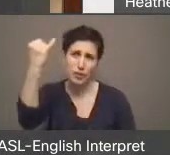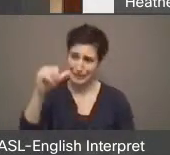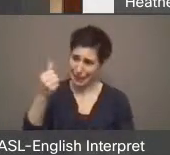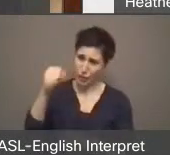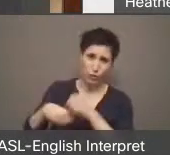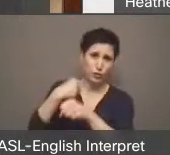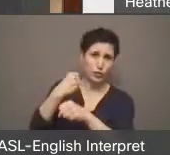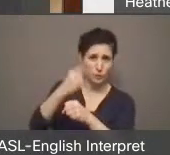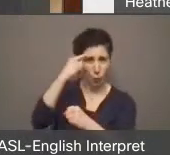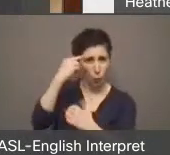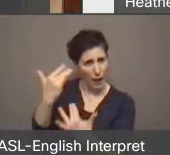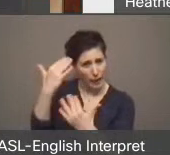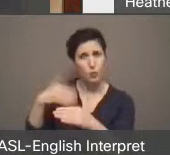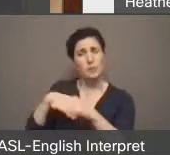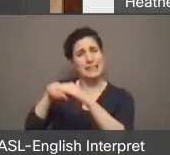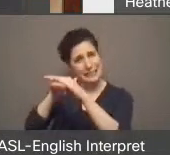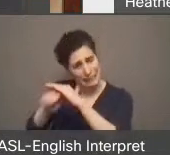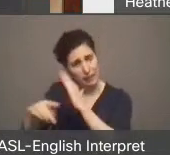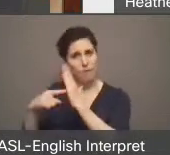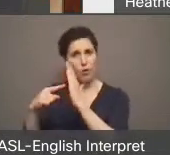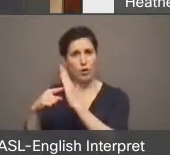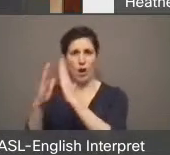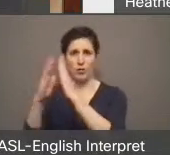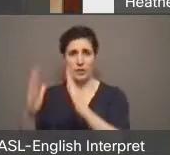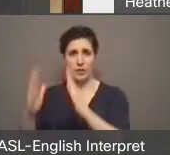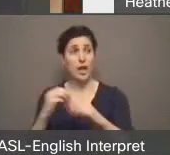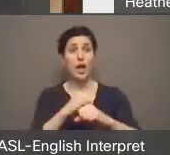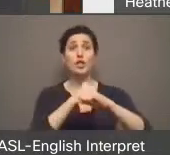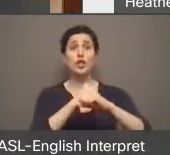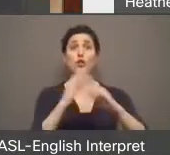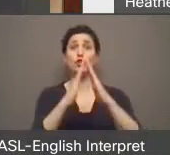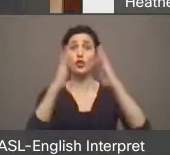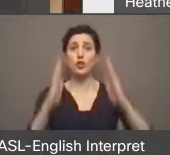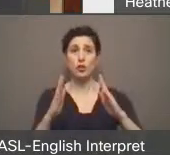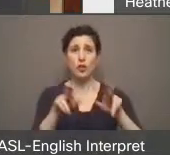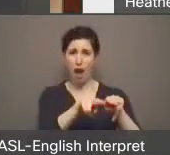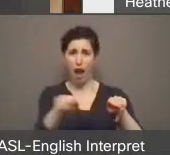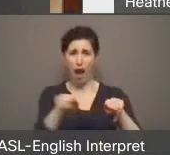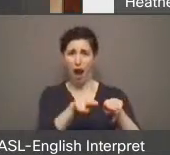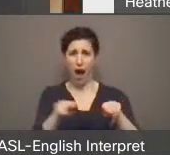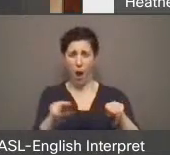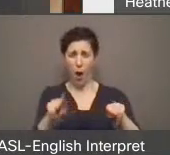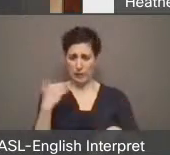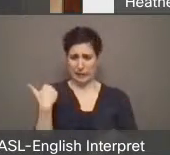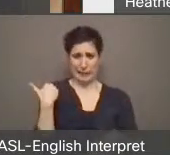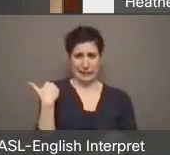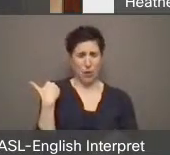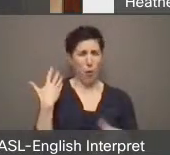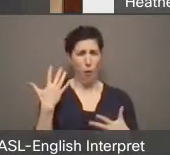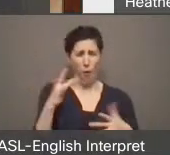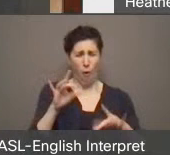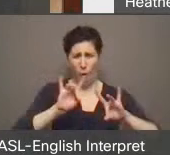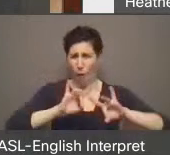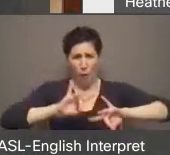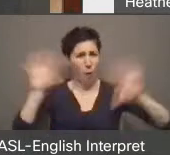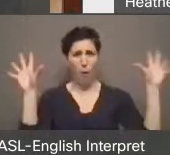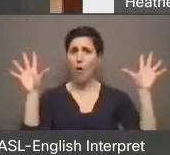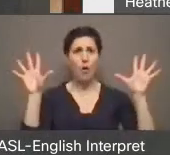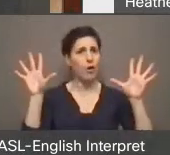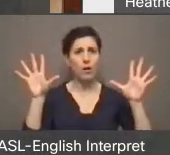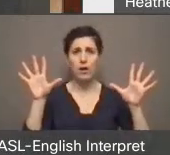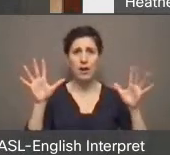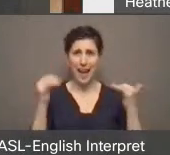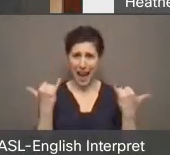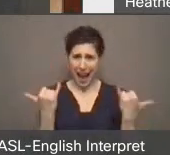that the shelter system was allowed to decay to a point of complete crisis this winter, particularly when groups like the Shelter Housing and Justice